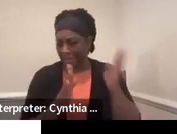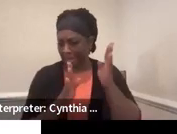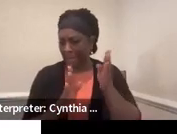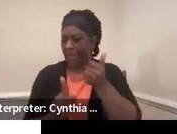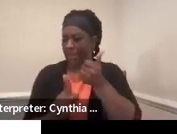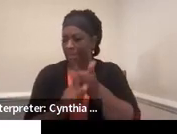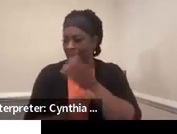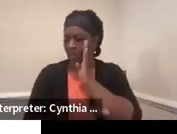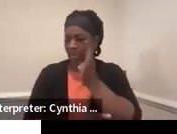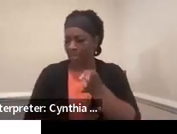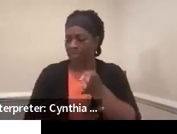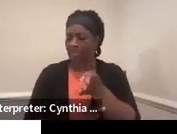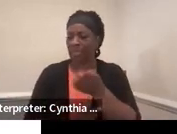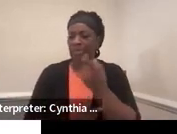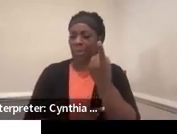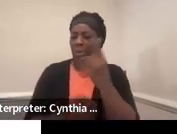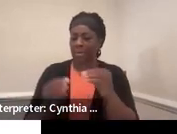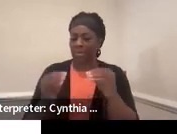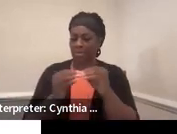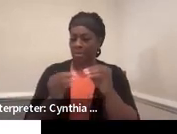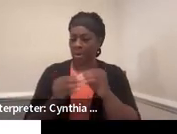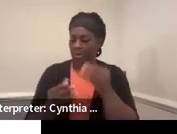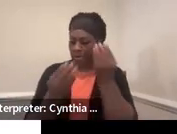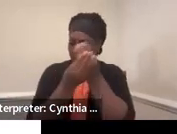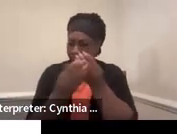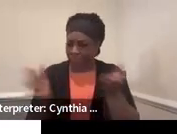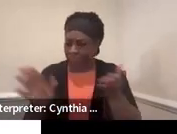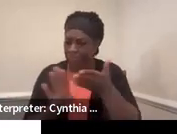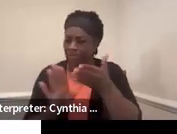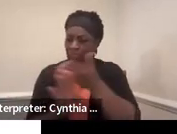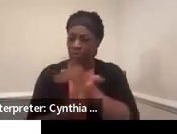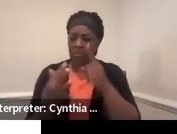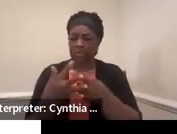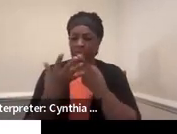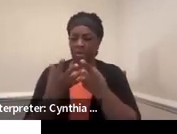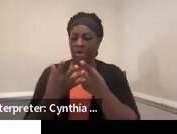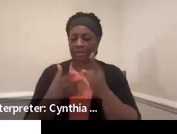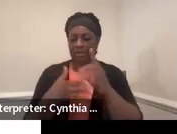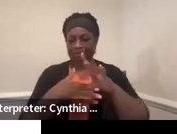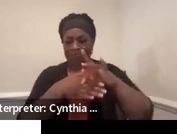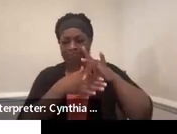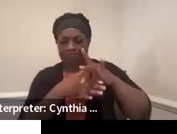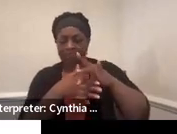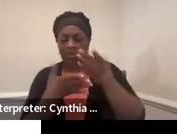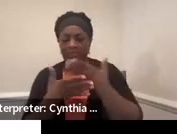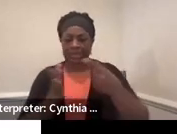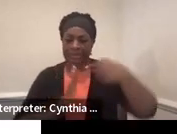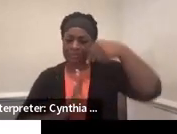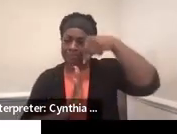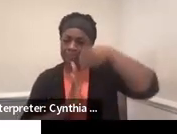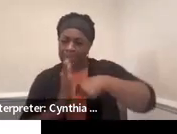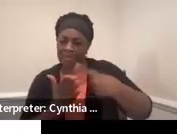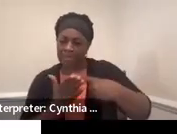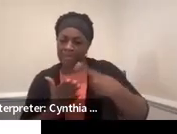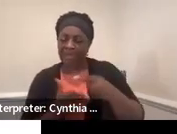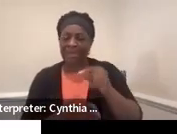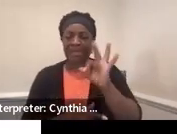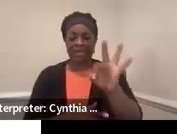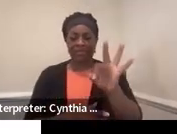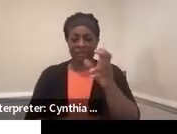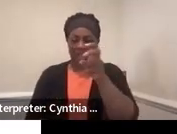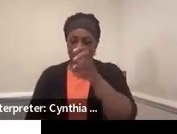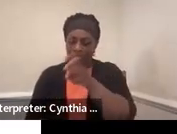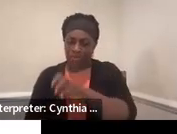So one more thing that I wanted you to know before we kind of get into the meat of things is that if you have transition findings